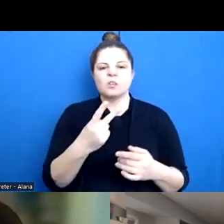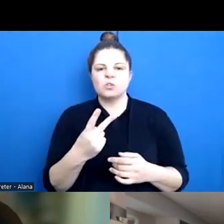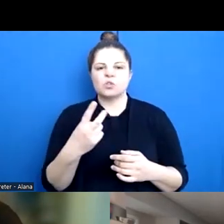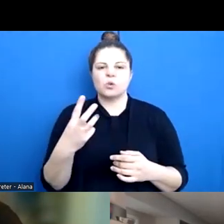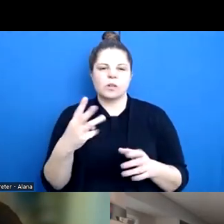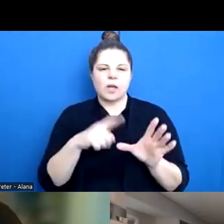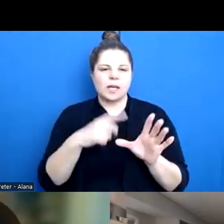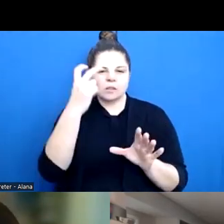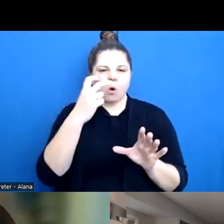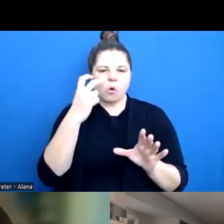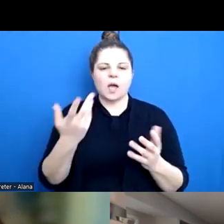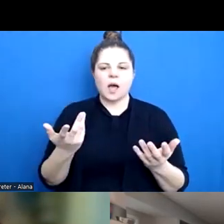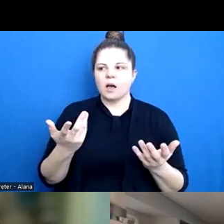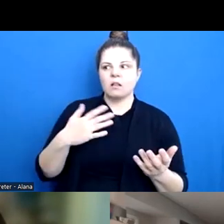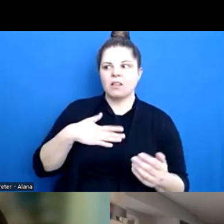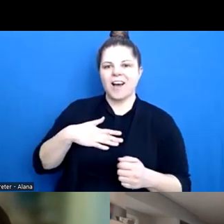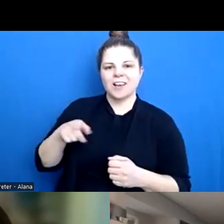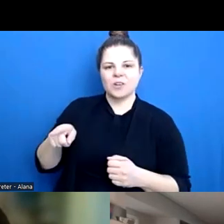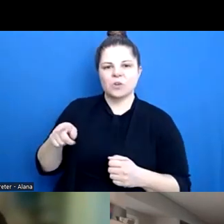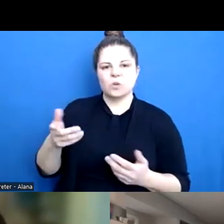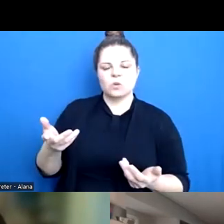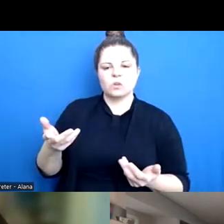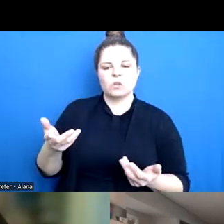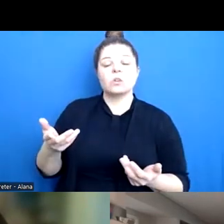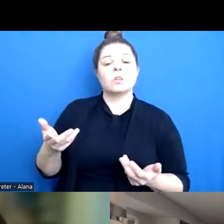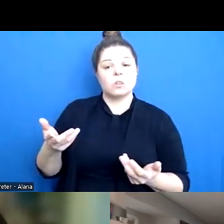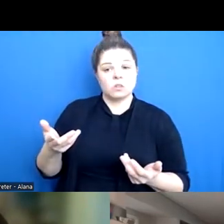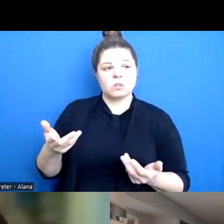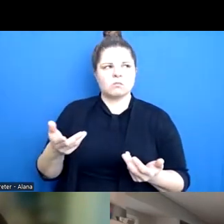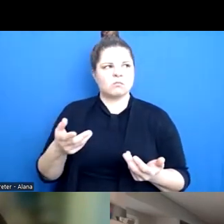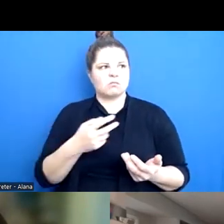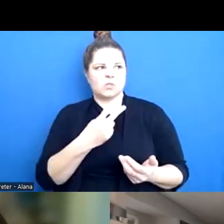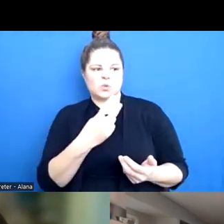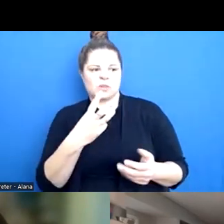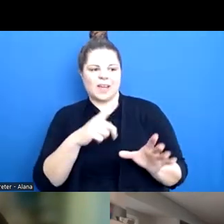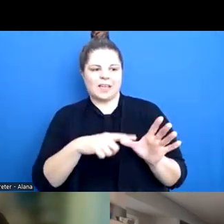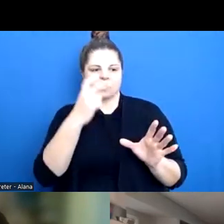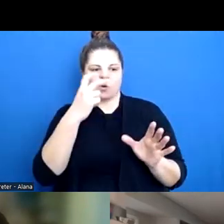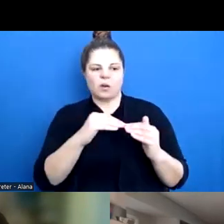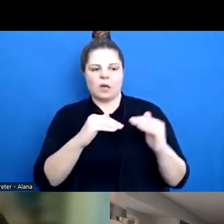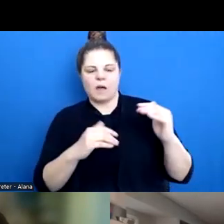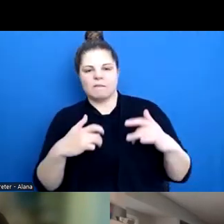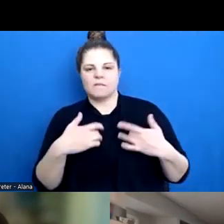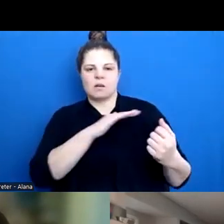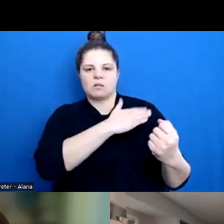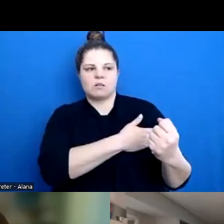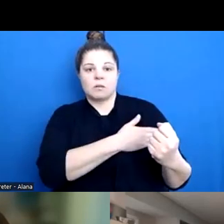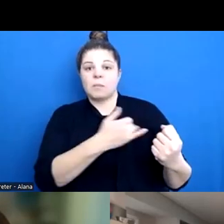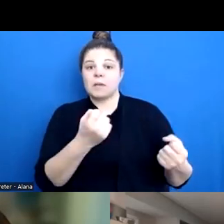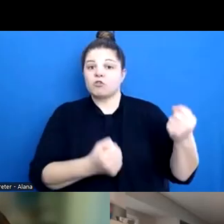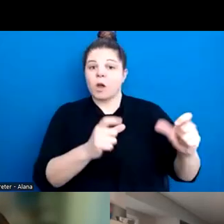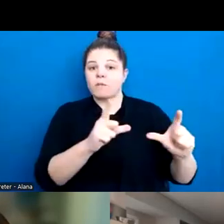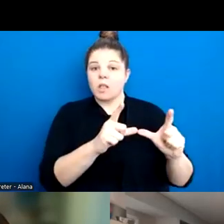those two or three years can have a significant effect on your sense of power and powerlessness. He might drive, he might have